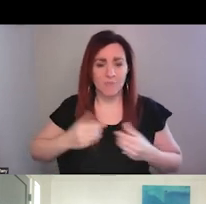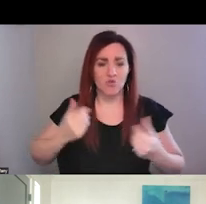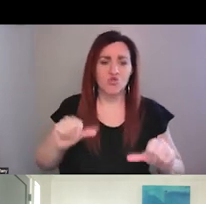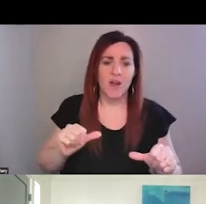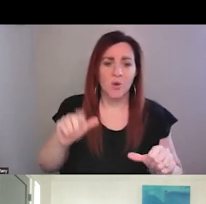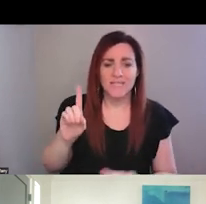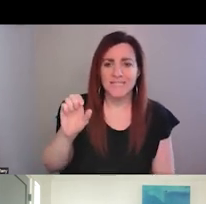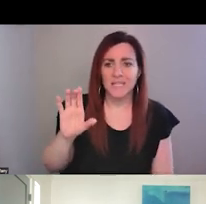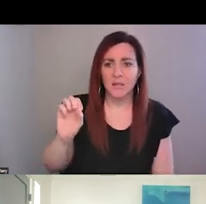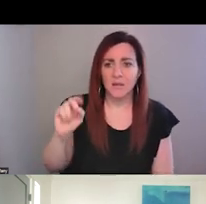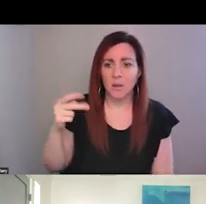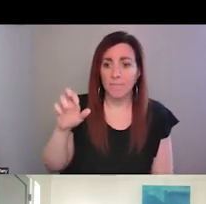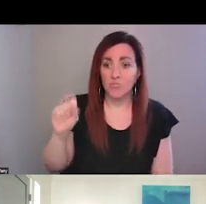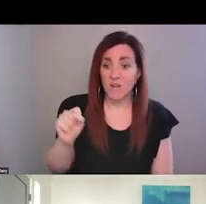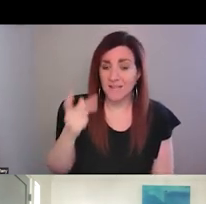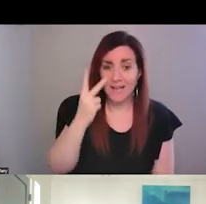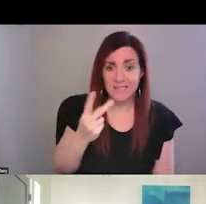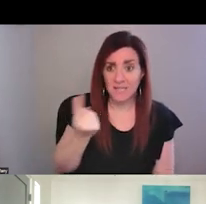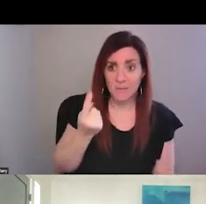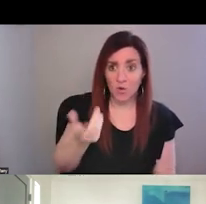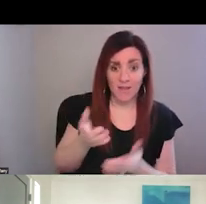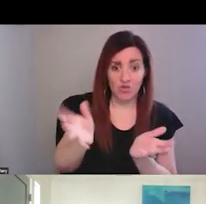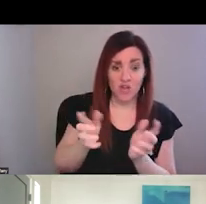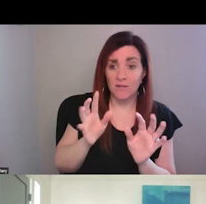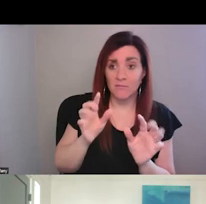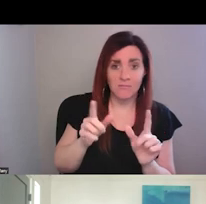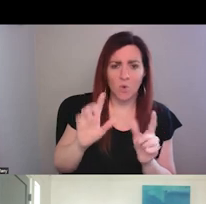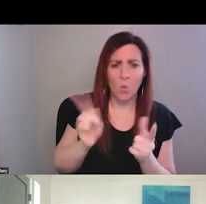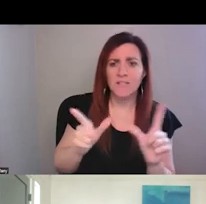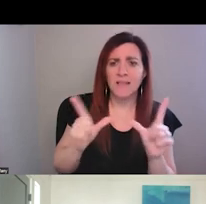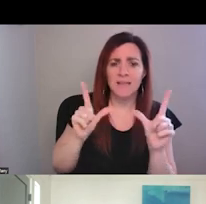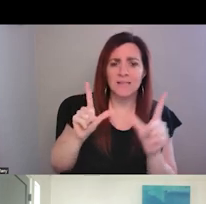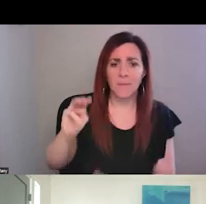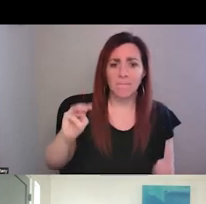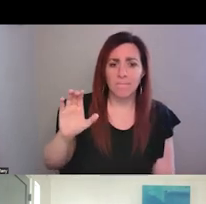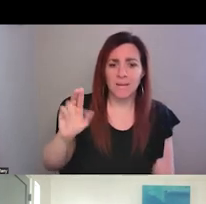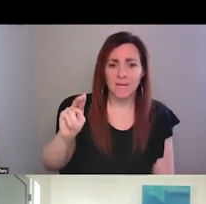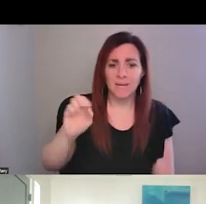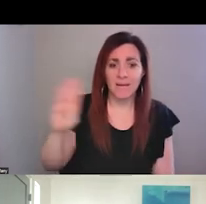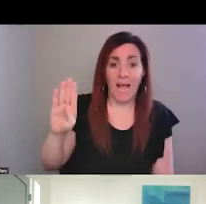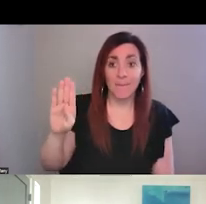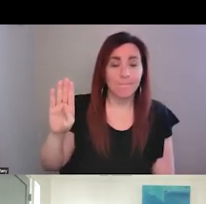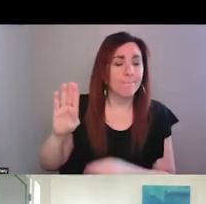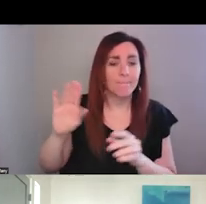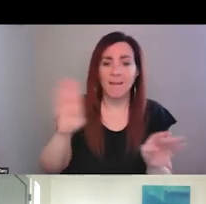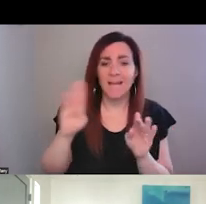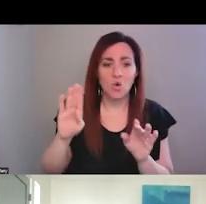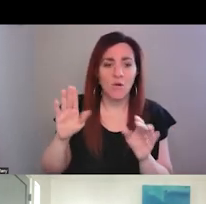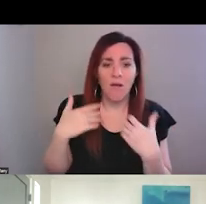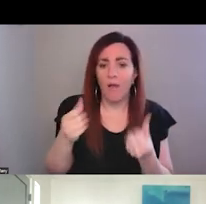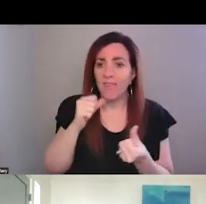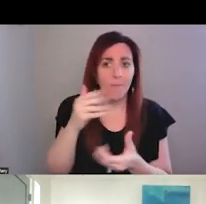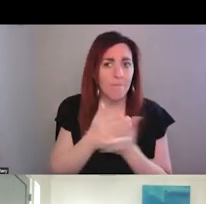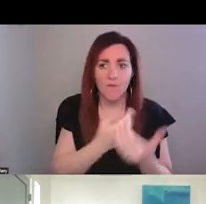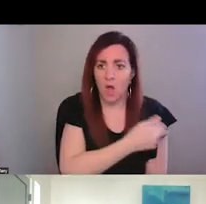I saw something that Chad has it licensed. It's licensed through, um, McNabb. It's a behavioral health unit. is not part of the hospital. That was one of the other hurdles was